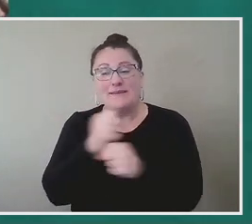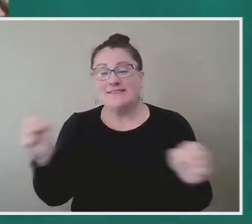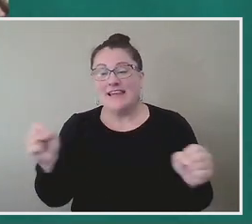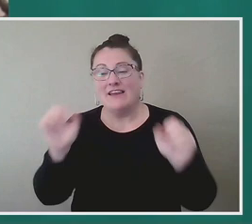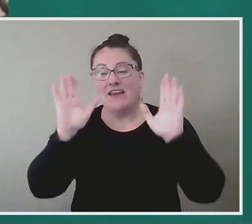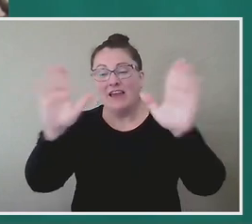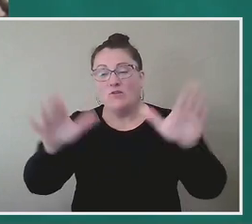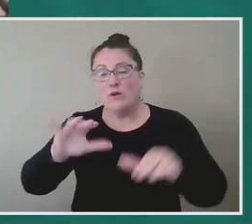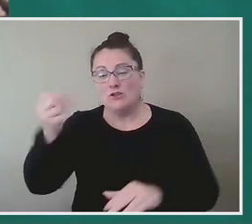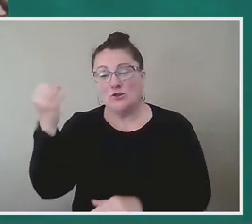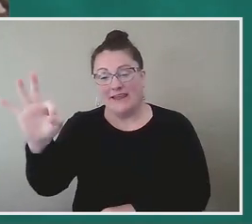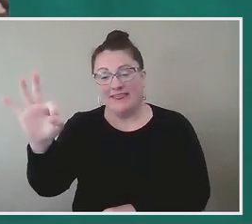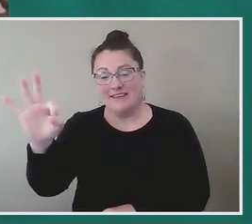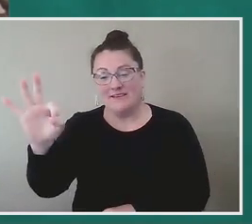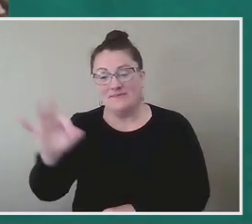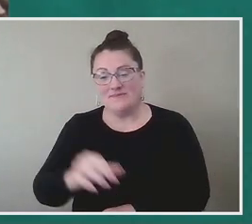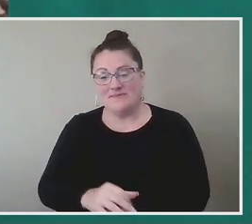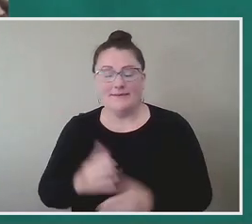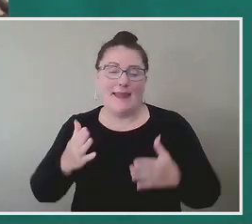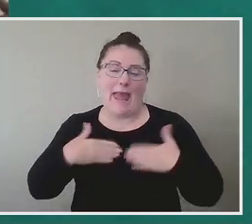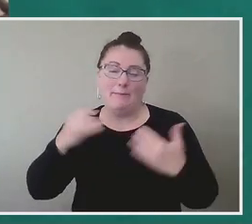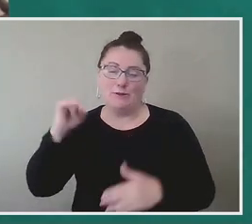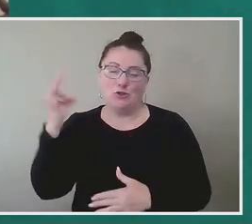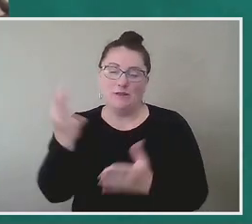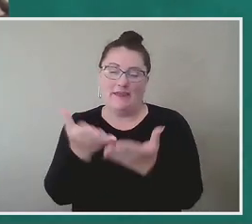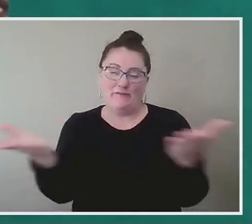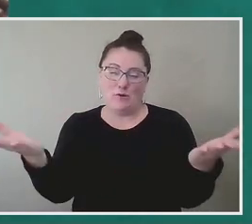Juneteenth. Happy Juneteenth, everyone.